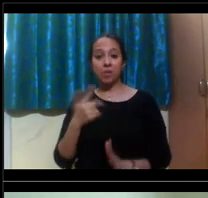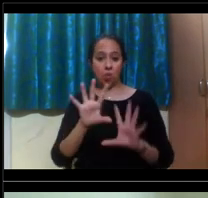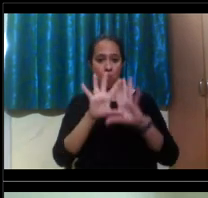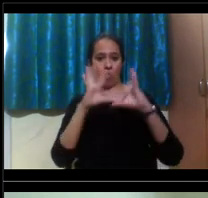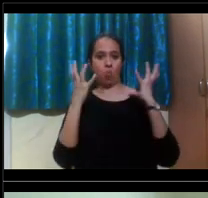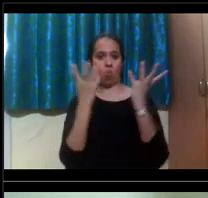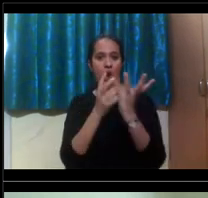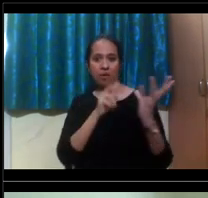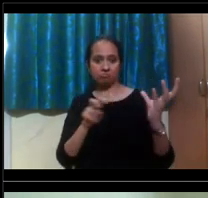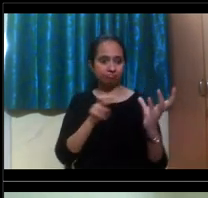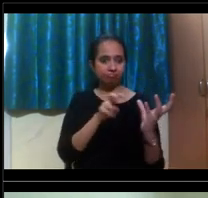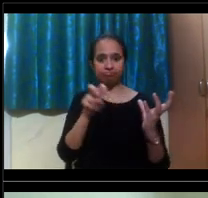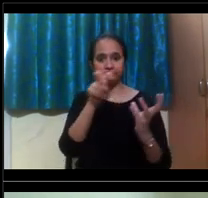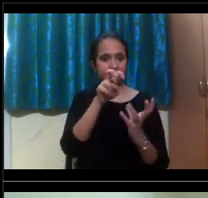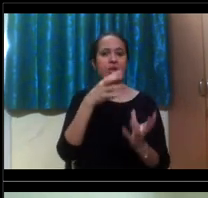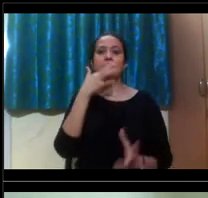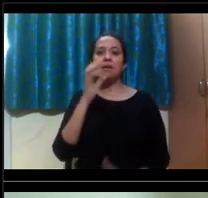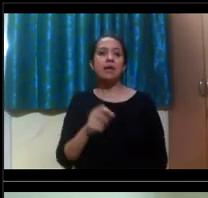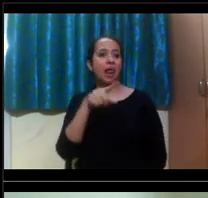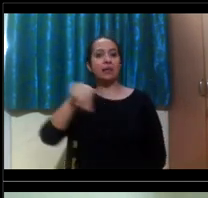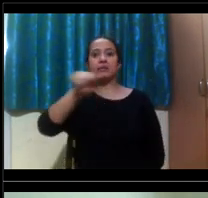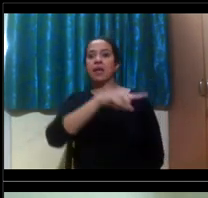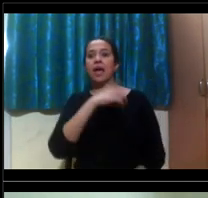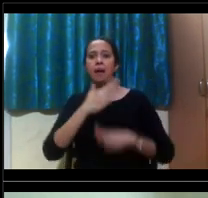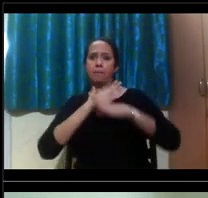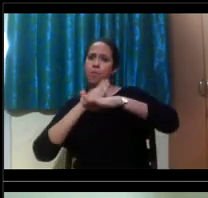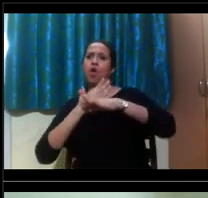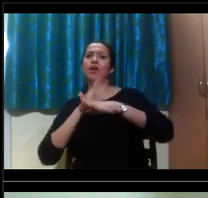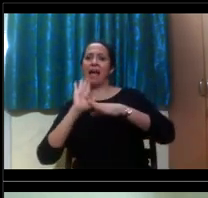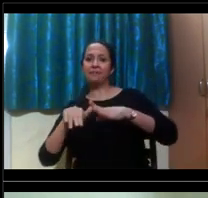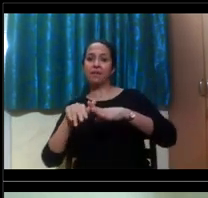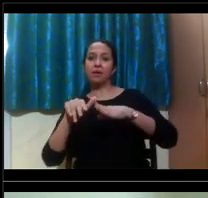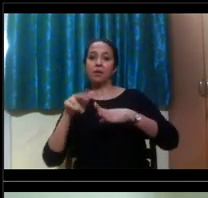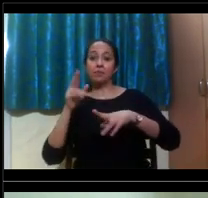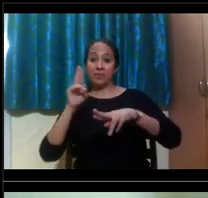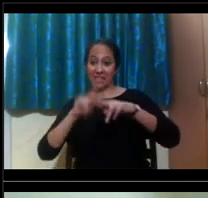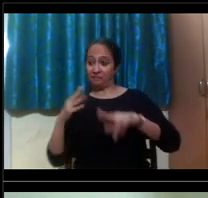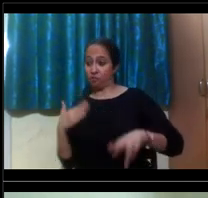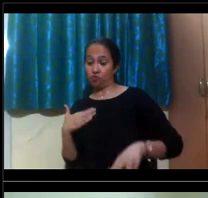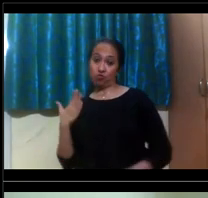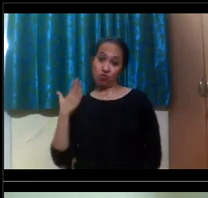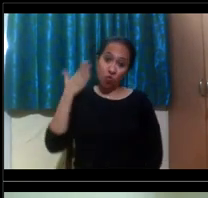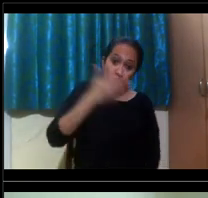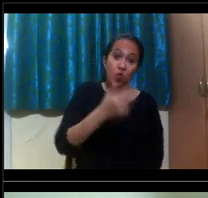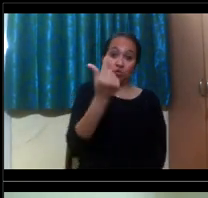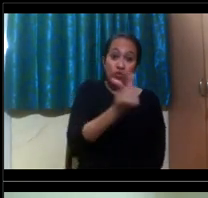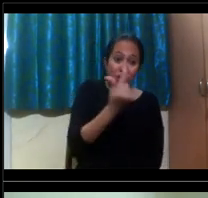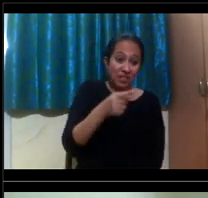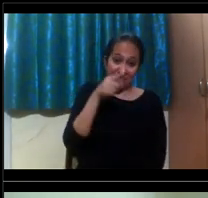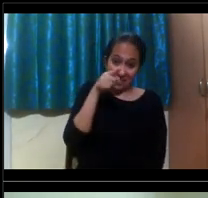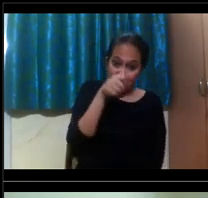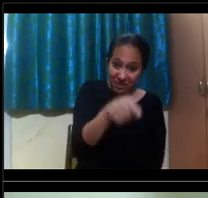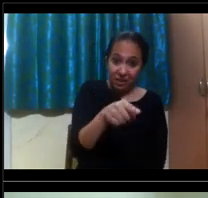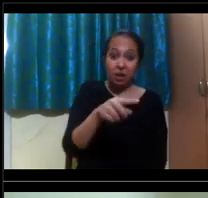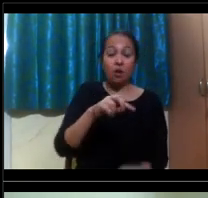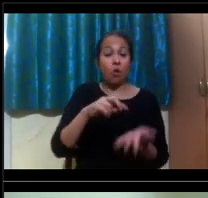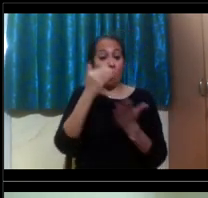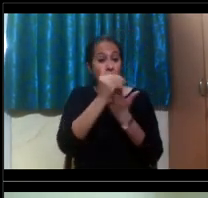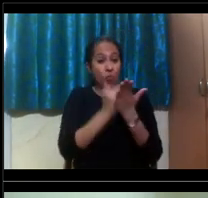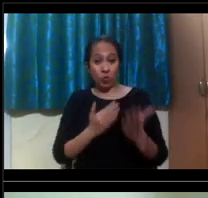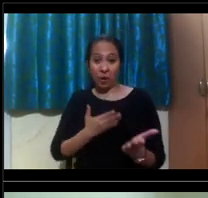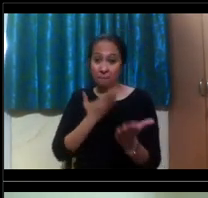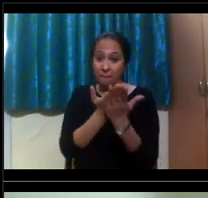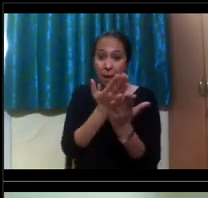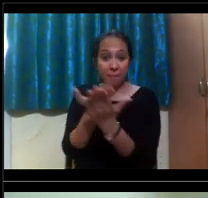that wasn't designed for you to succeed. Okay. And so when you're coming to a university and when you're coming to a program or come into